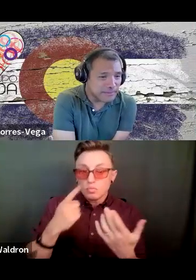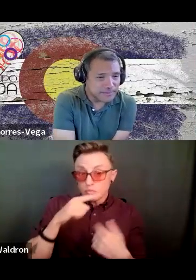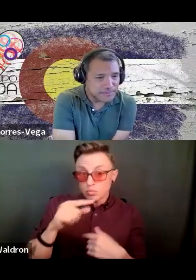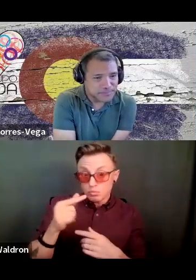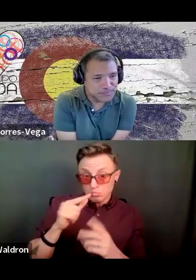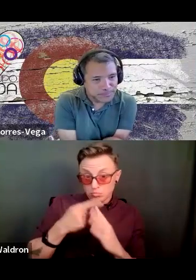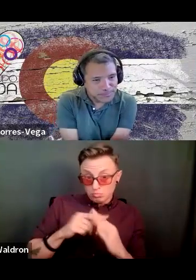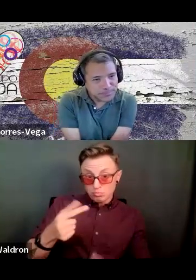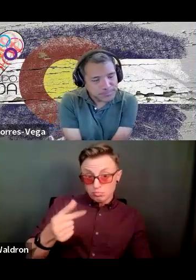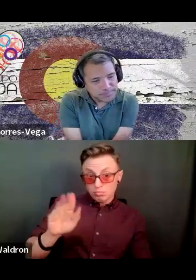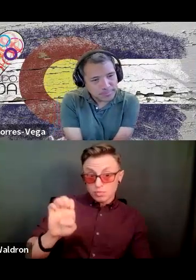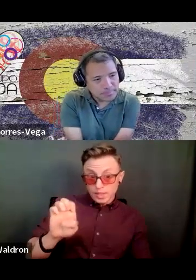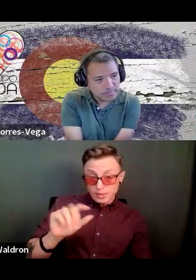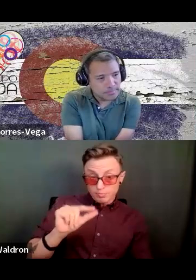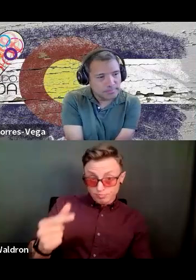Gabe?